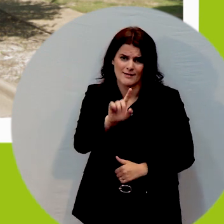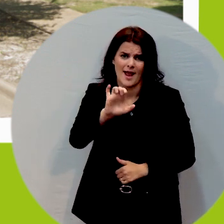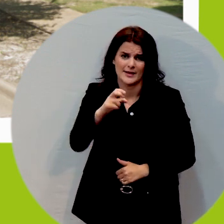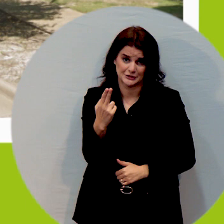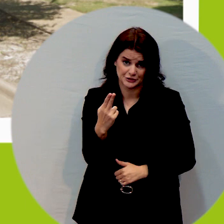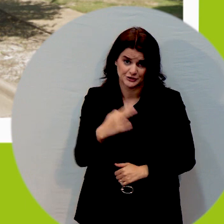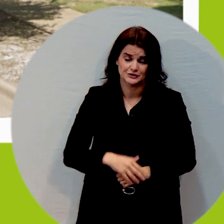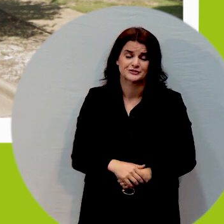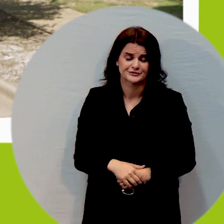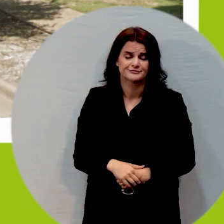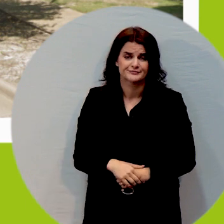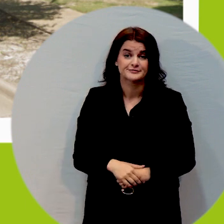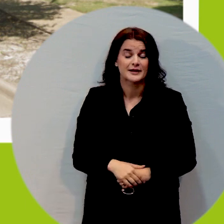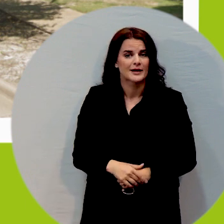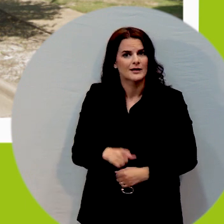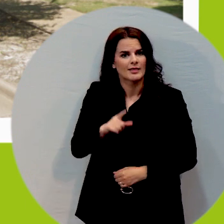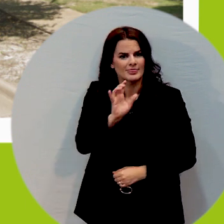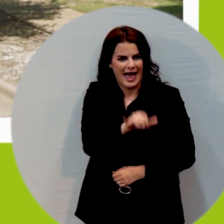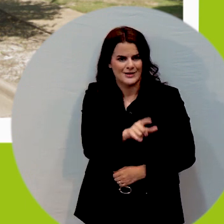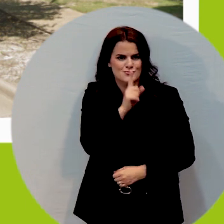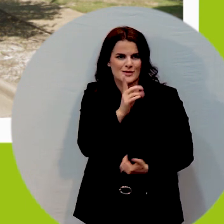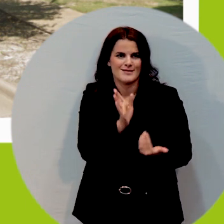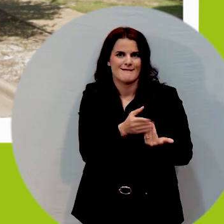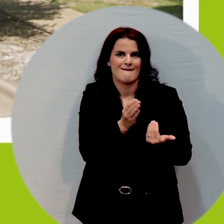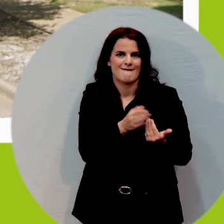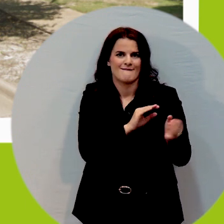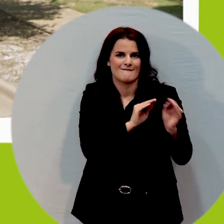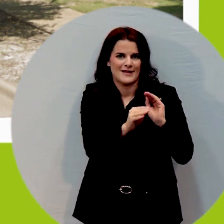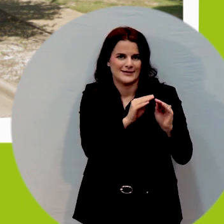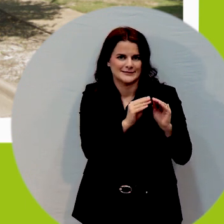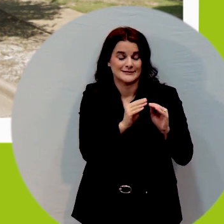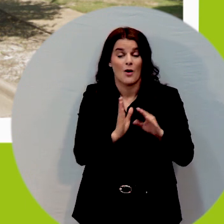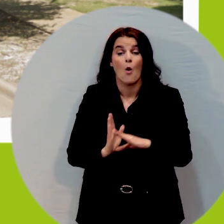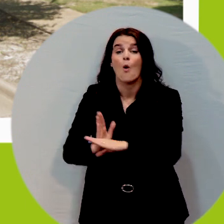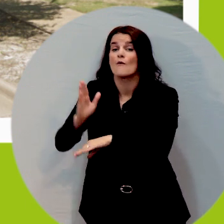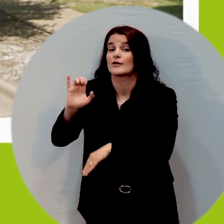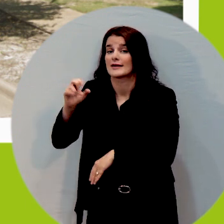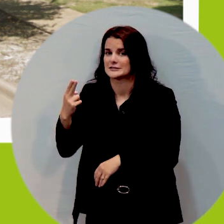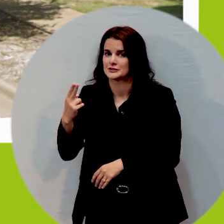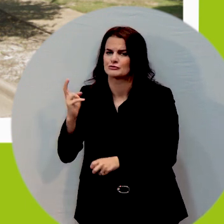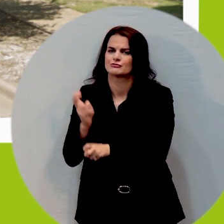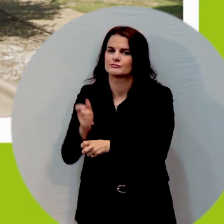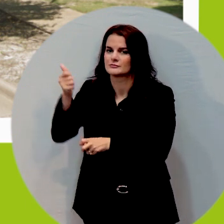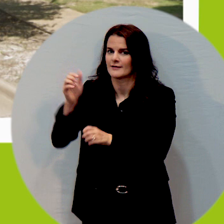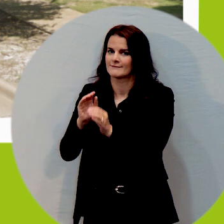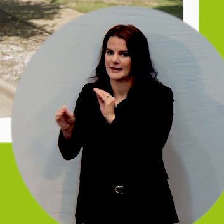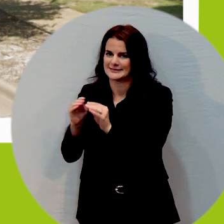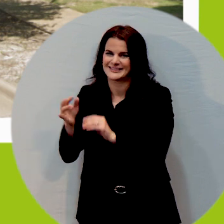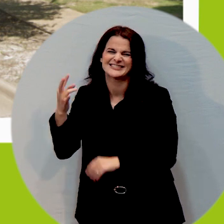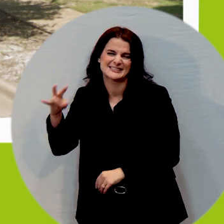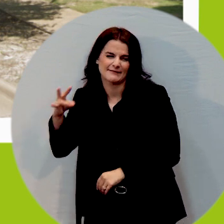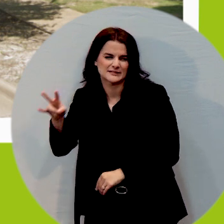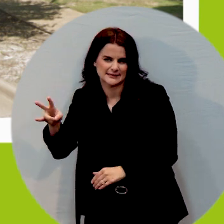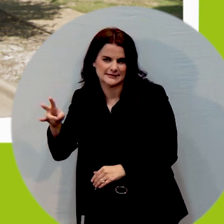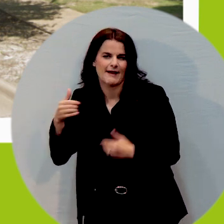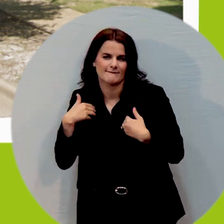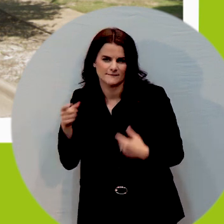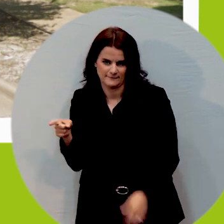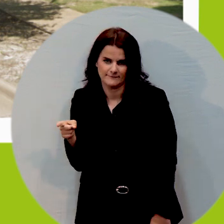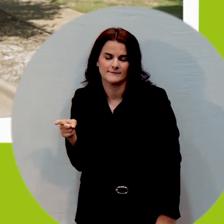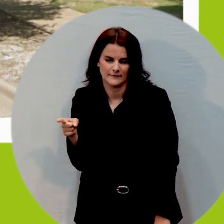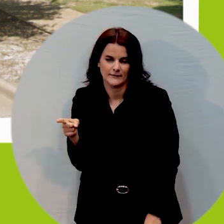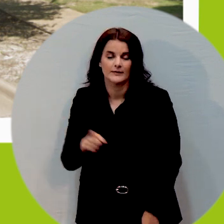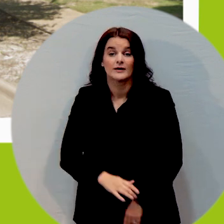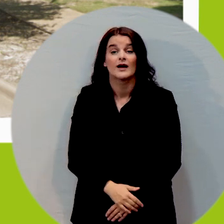relatively easy to fix in comparison to those which are above an inch and that represents 17 of those. As far as